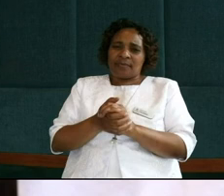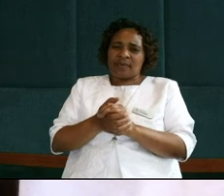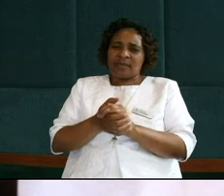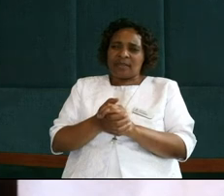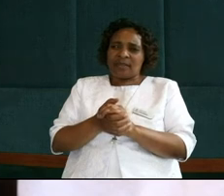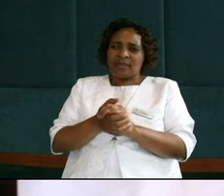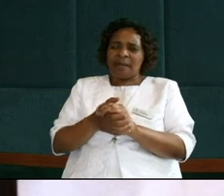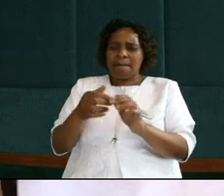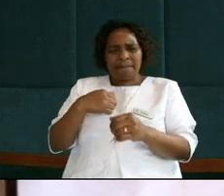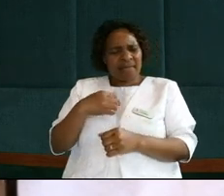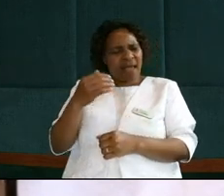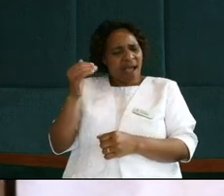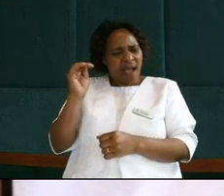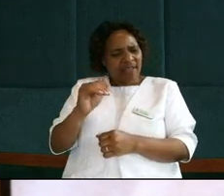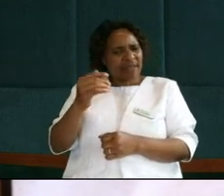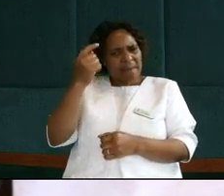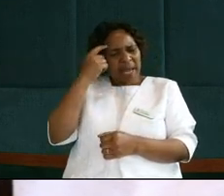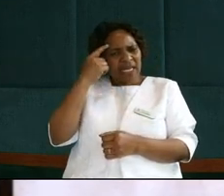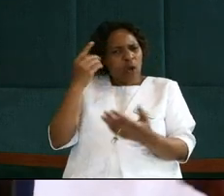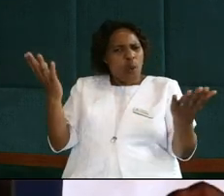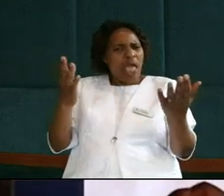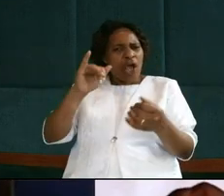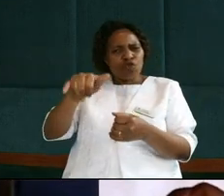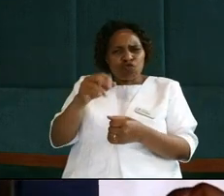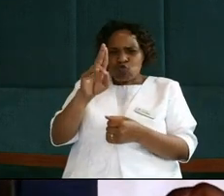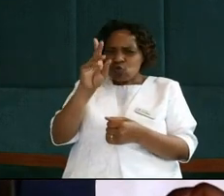I was asking in my mind, where was Judas seated?